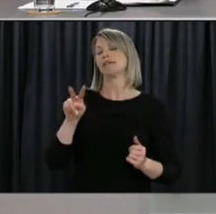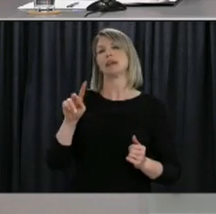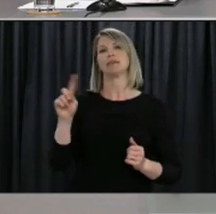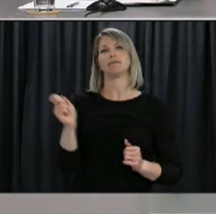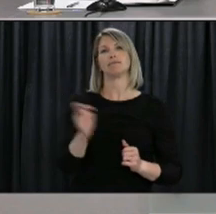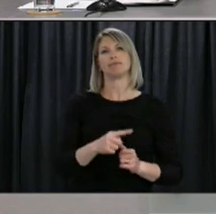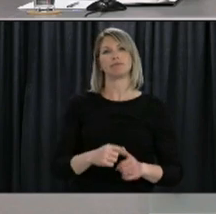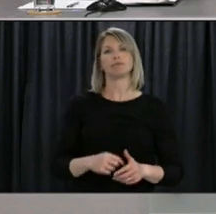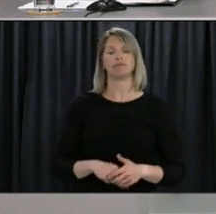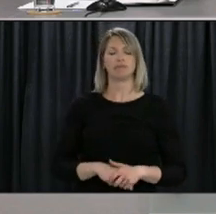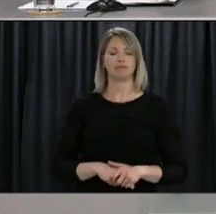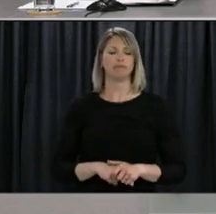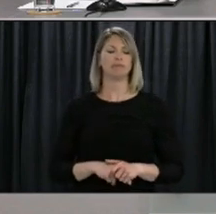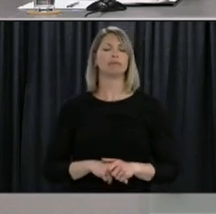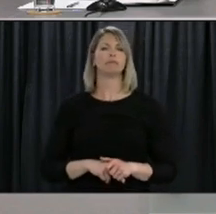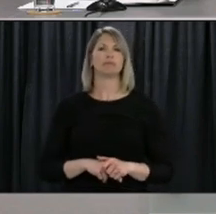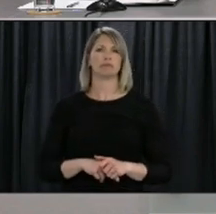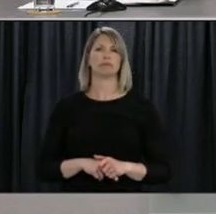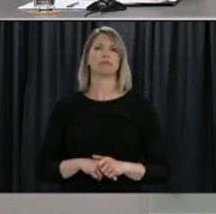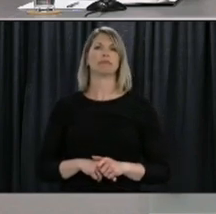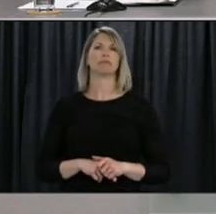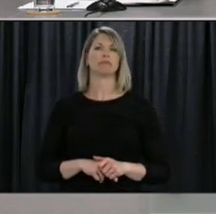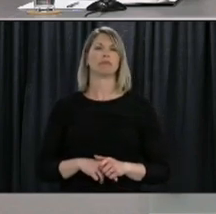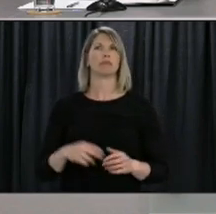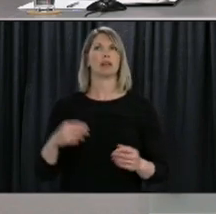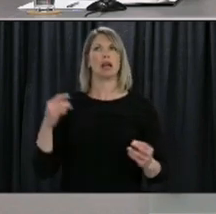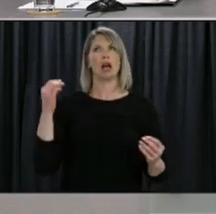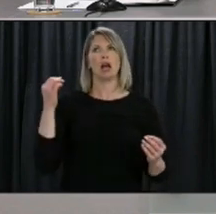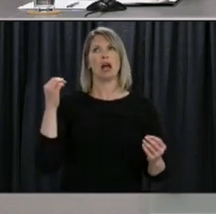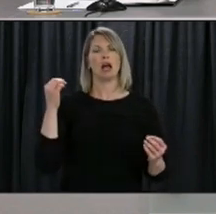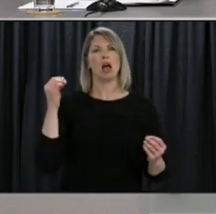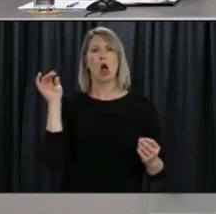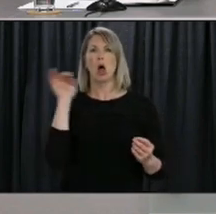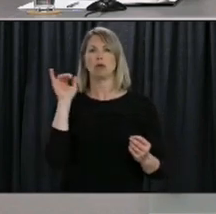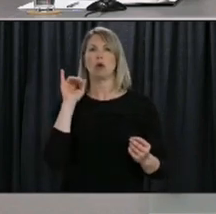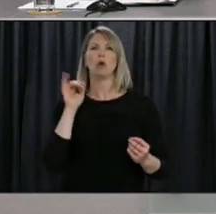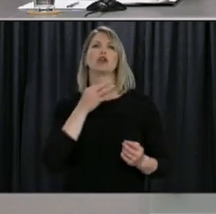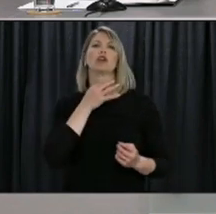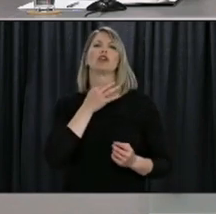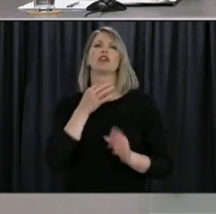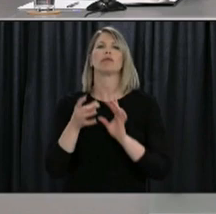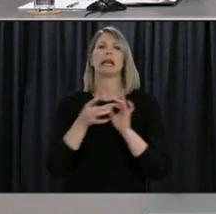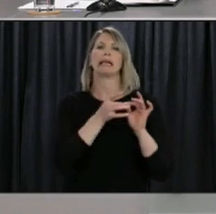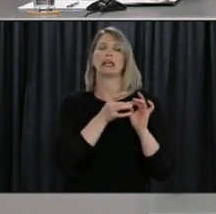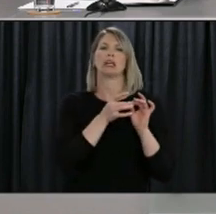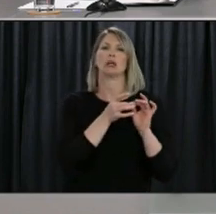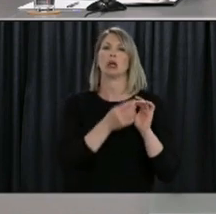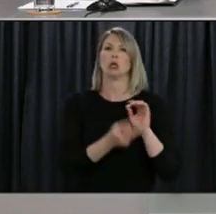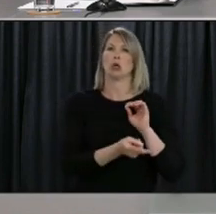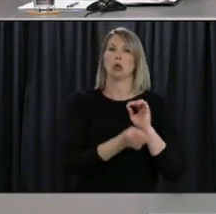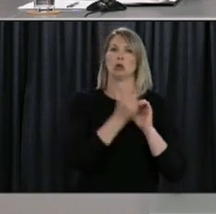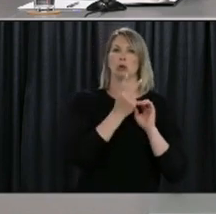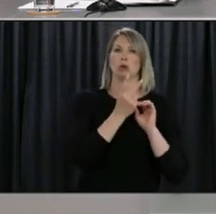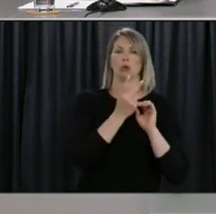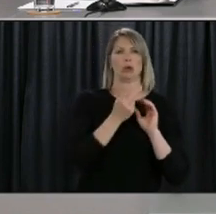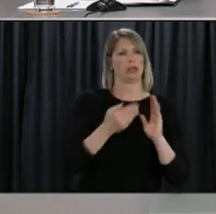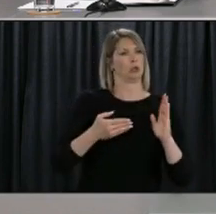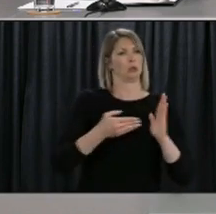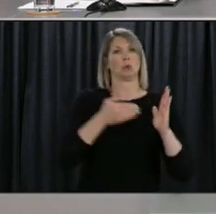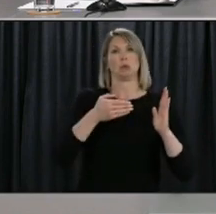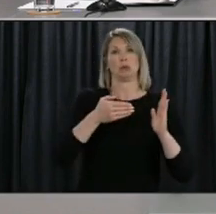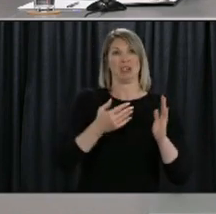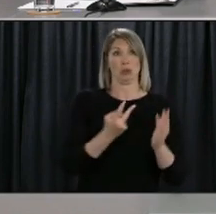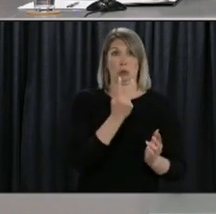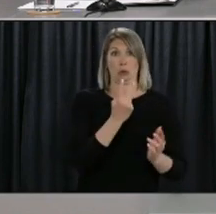thank you I'm also wondering about the class action lawsuit now that there are two legal actions on your hands are you concerned